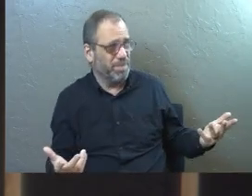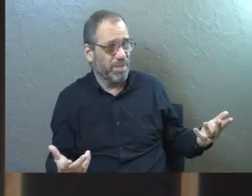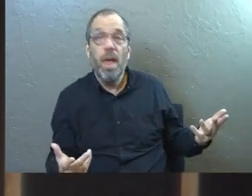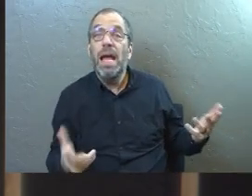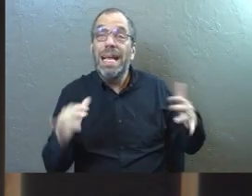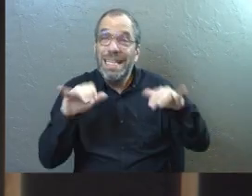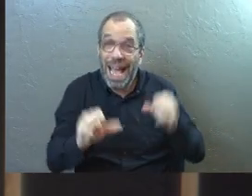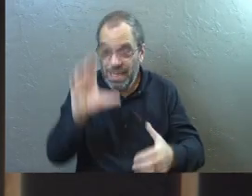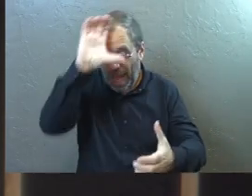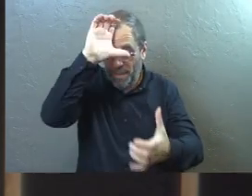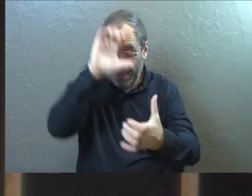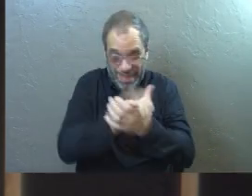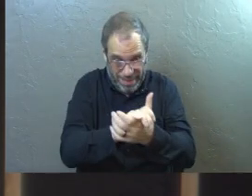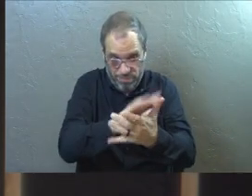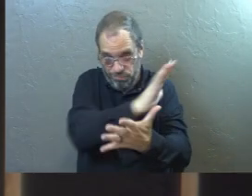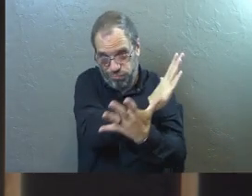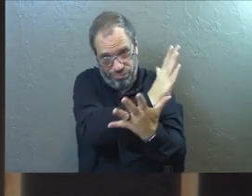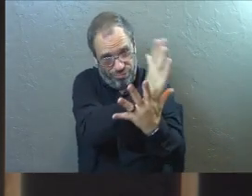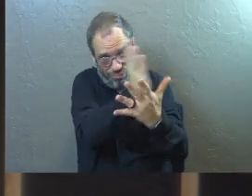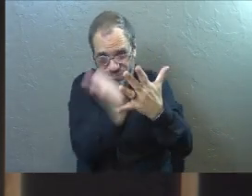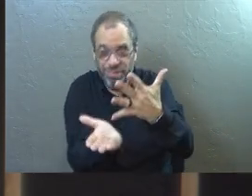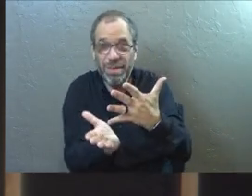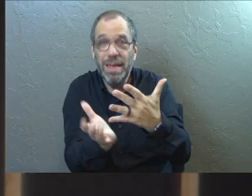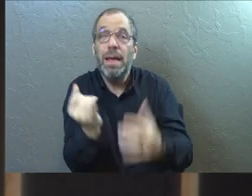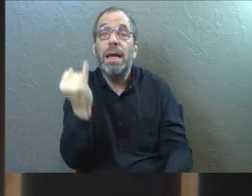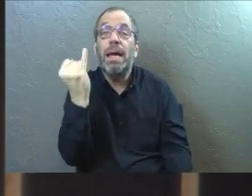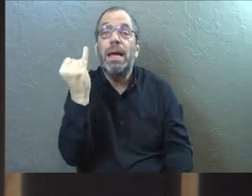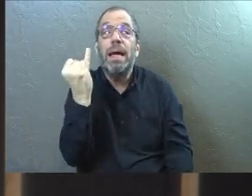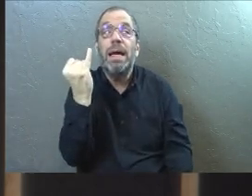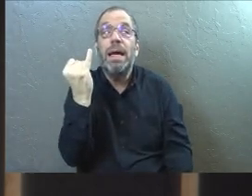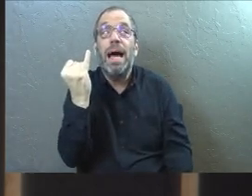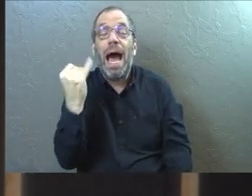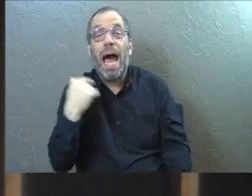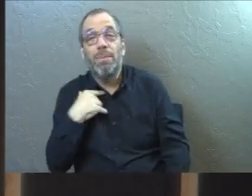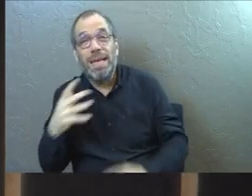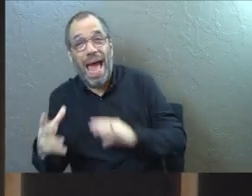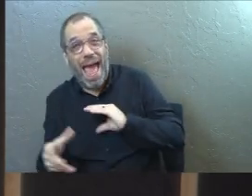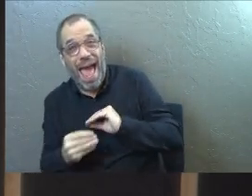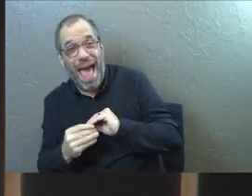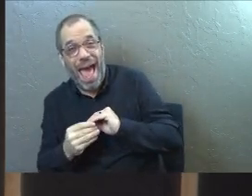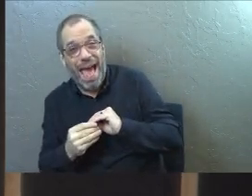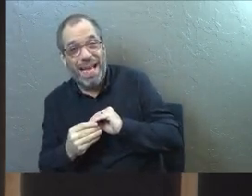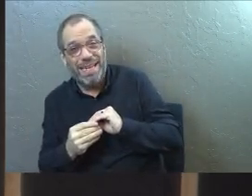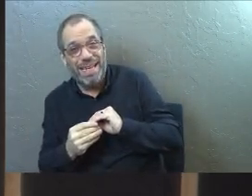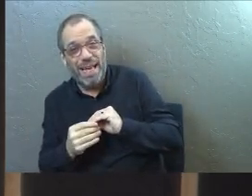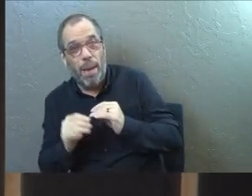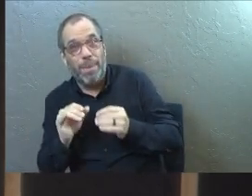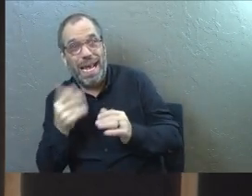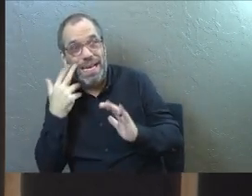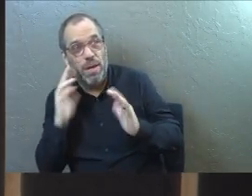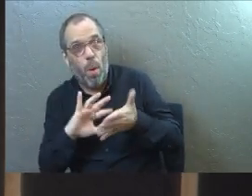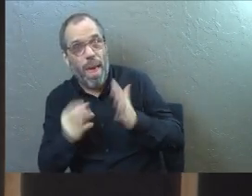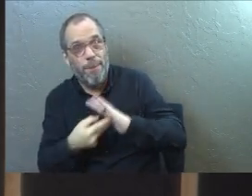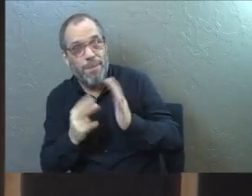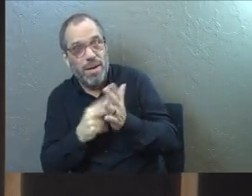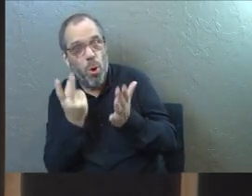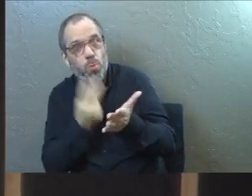Now she says, yes, I've believed all this. If I could insert this for Martha, I just didn't know it meant resurrection.